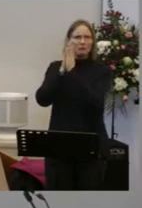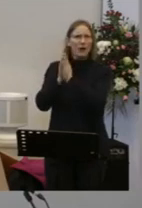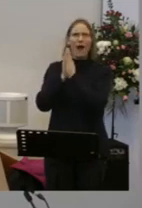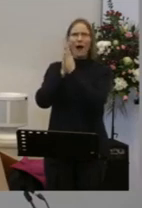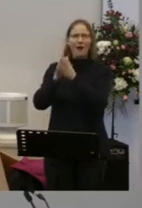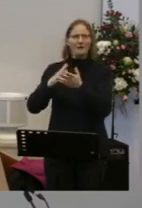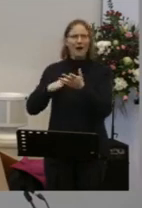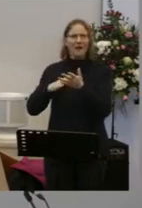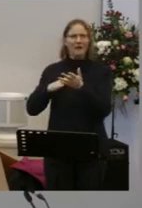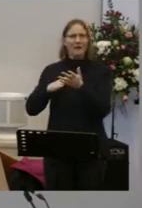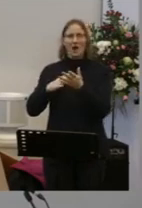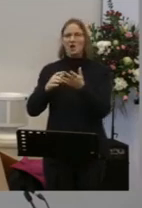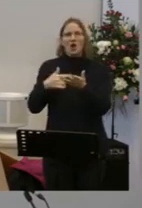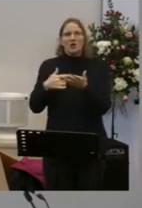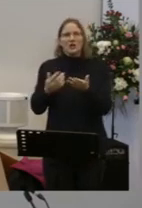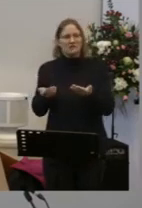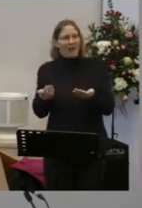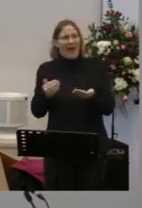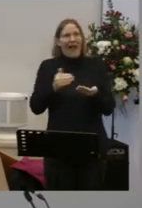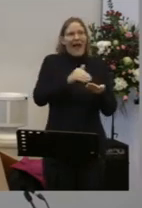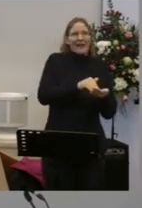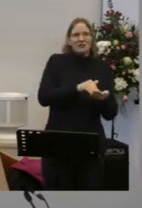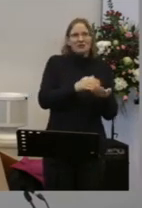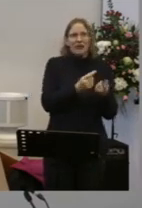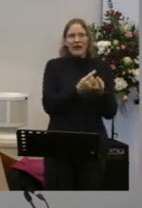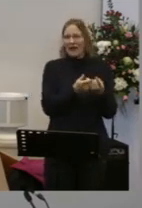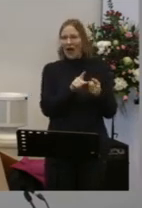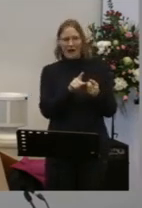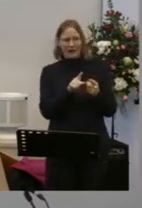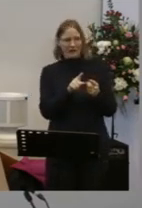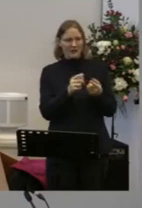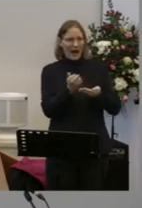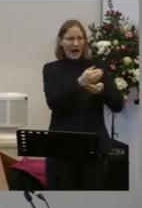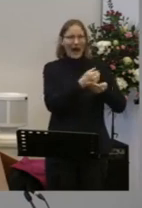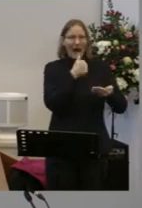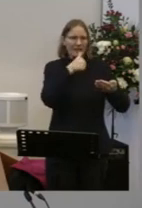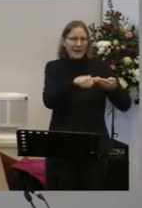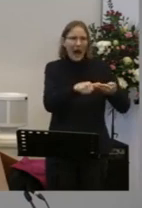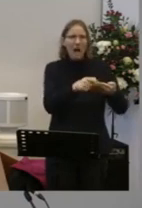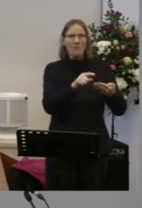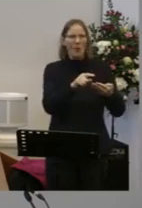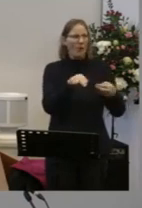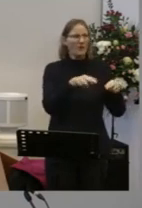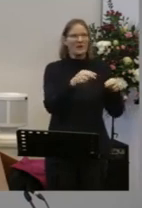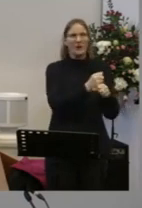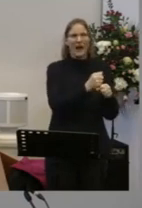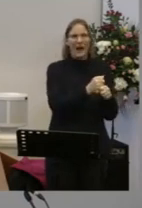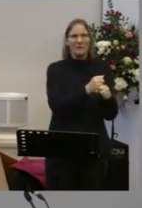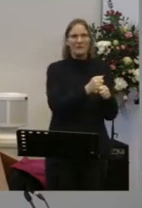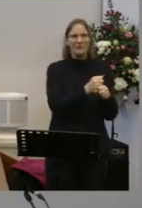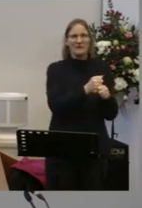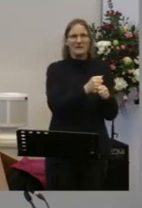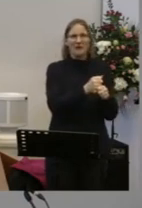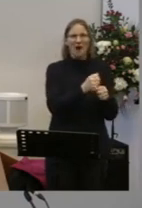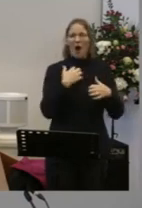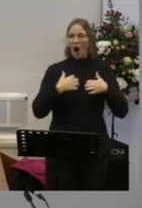It's not something we do in our spare time Like stamp collecting Or video games It isn't something you can opt into or out of At any point in your life At